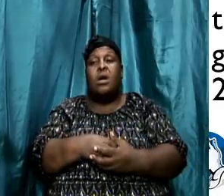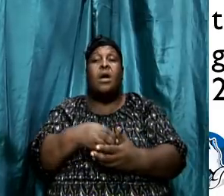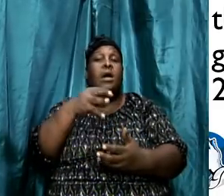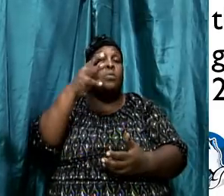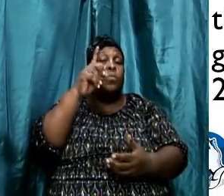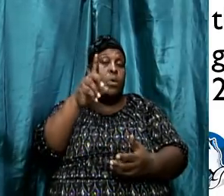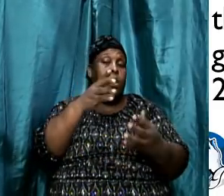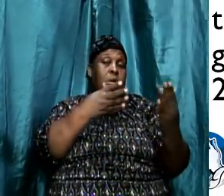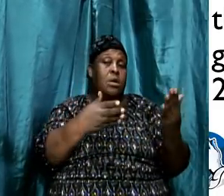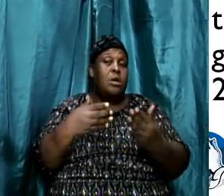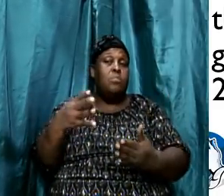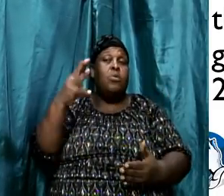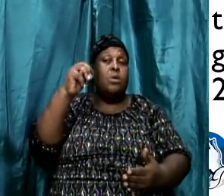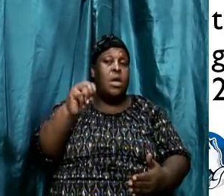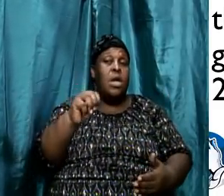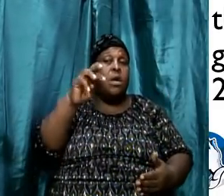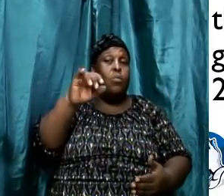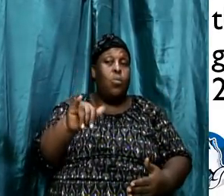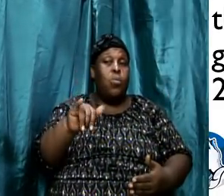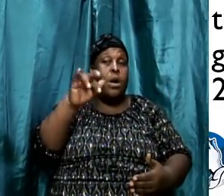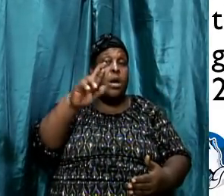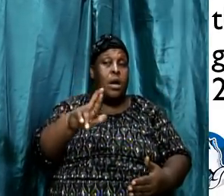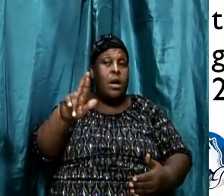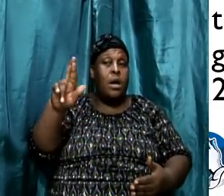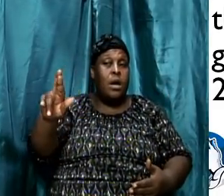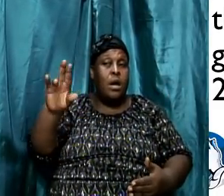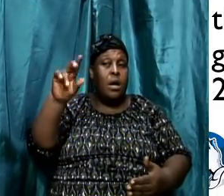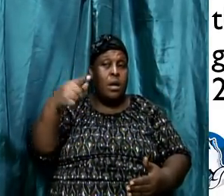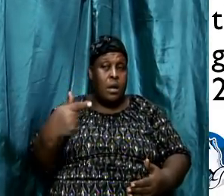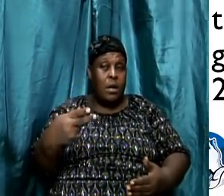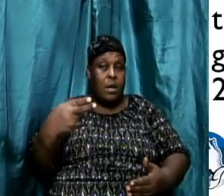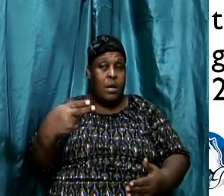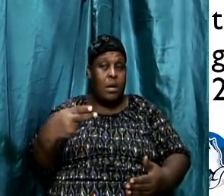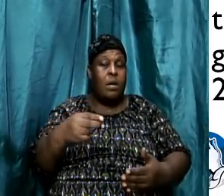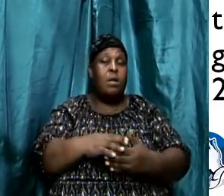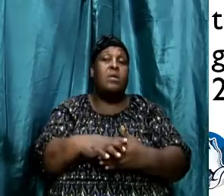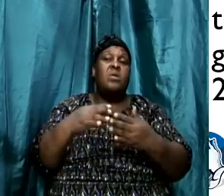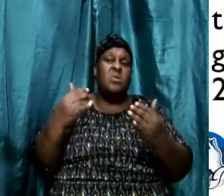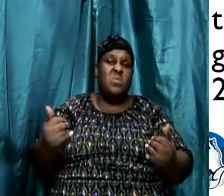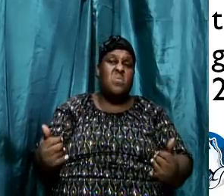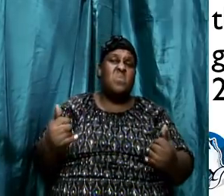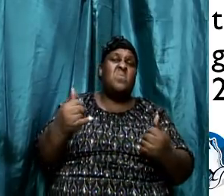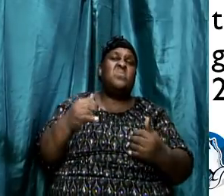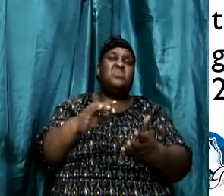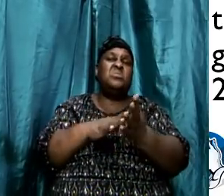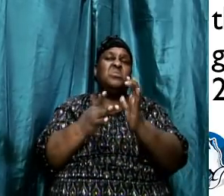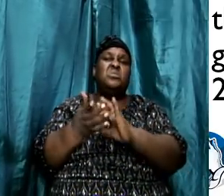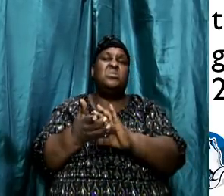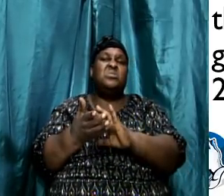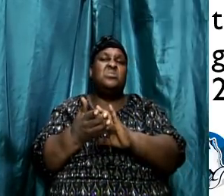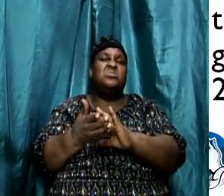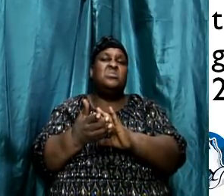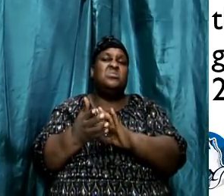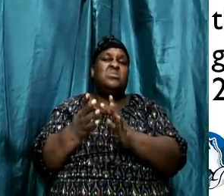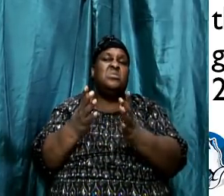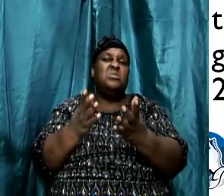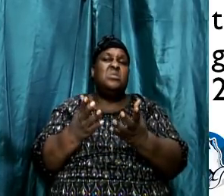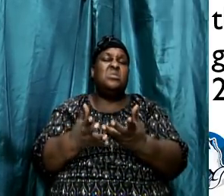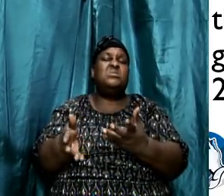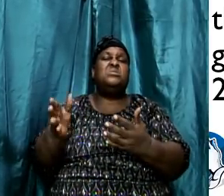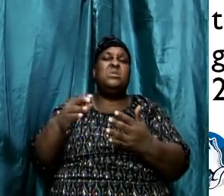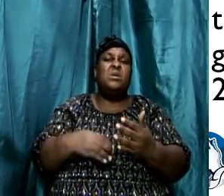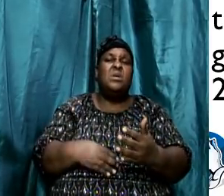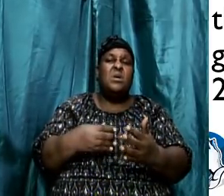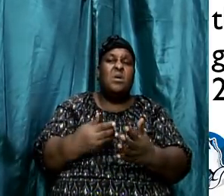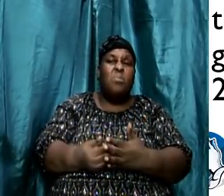let's just look back at the verse again. It says, Now after Jesus was born in Bethlehem of Judea, in the days of Herod the king, behold what? You see